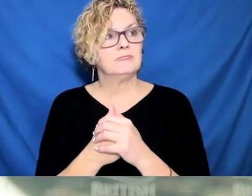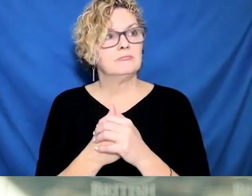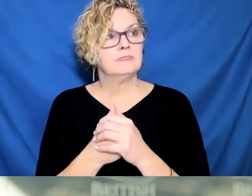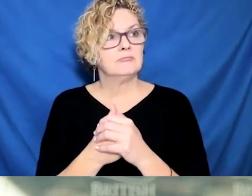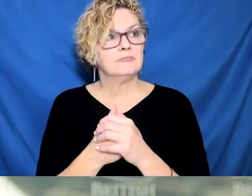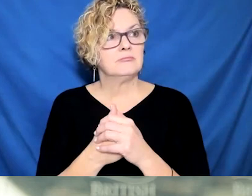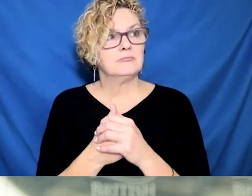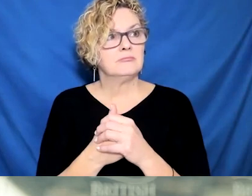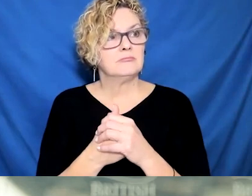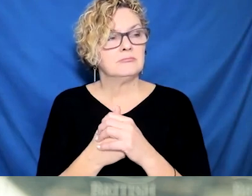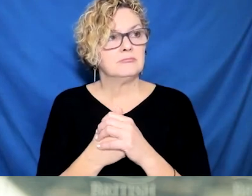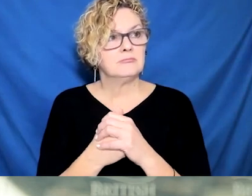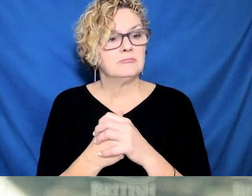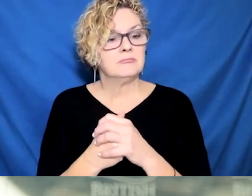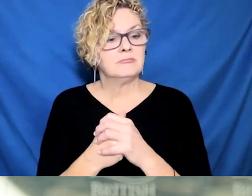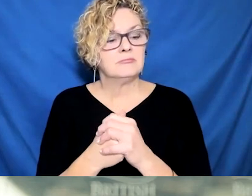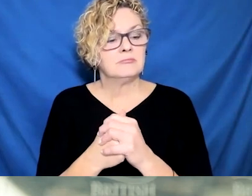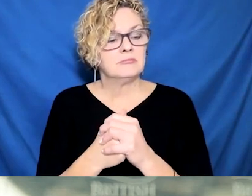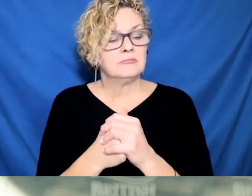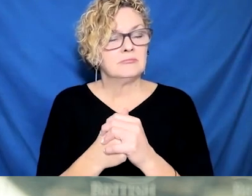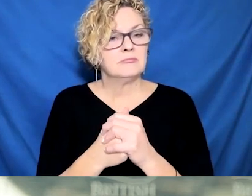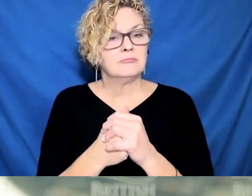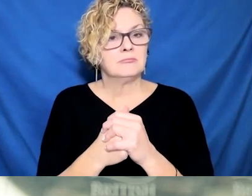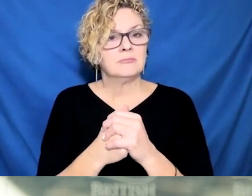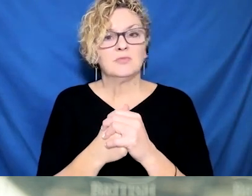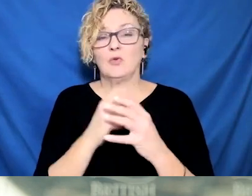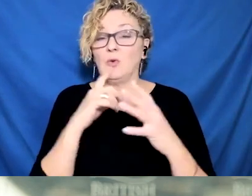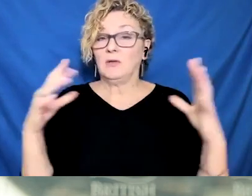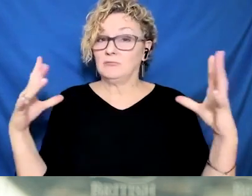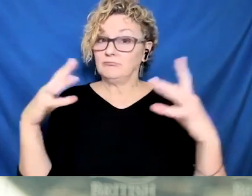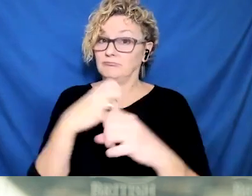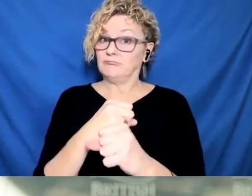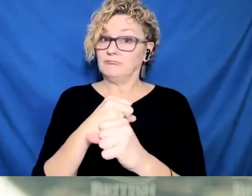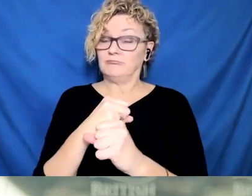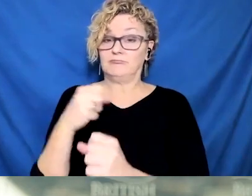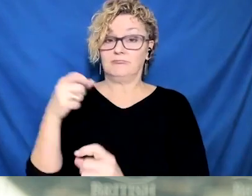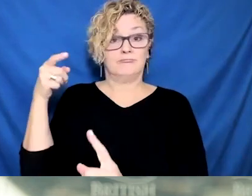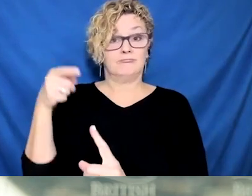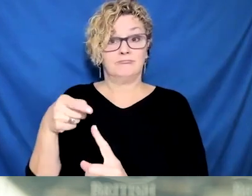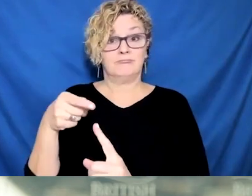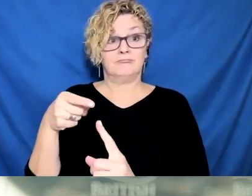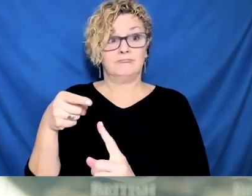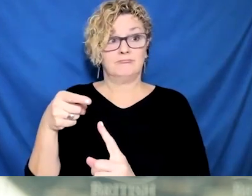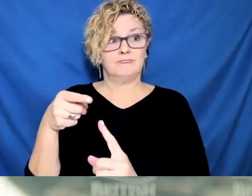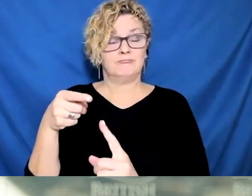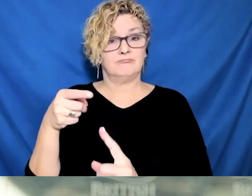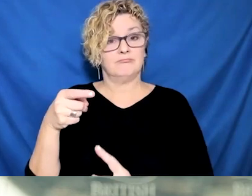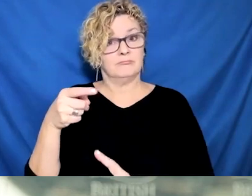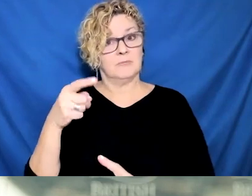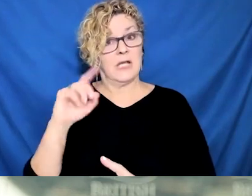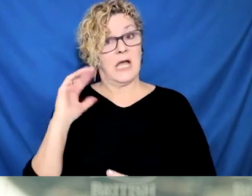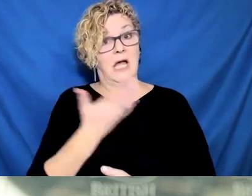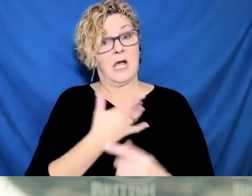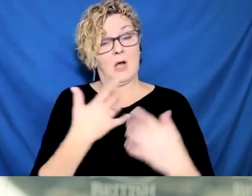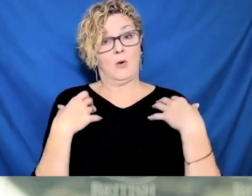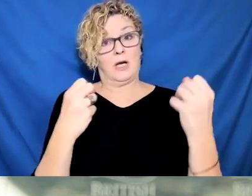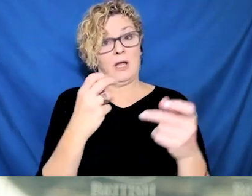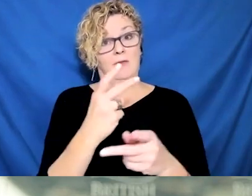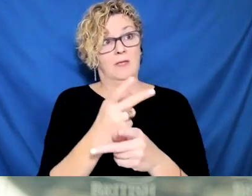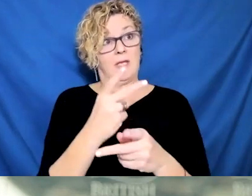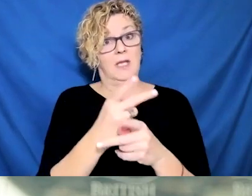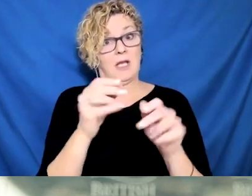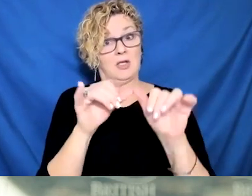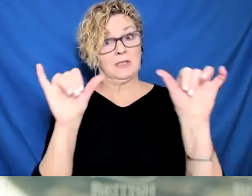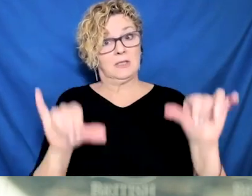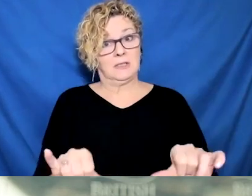the rest of us go into the weekend, I would hope that all of us would understand just what surgery postponements mean to those patients and understand